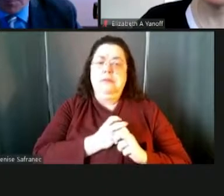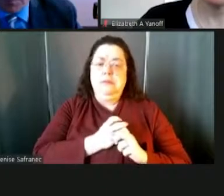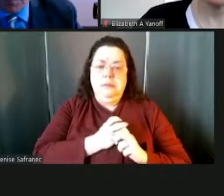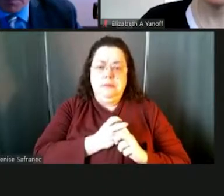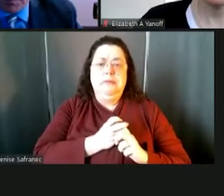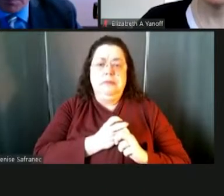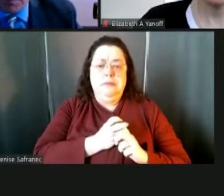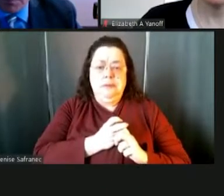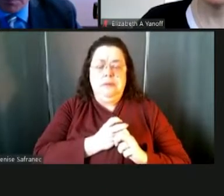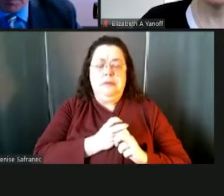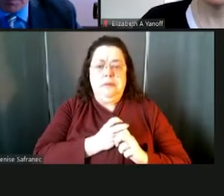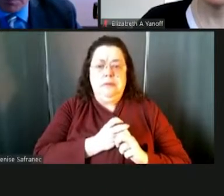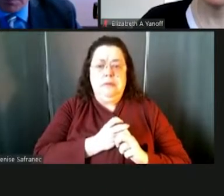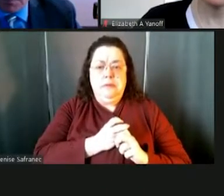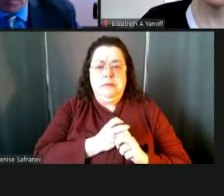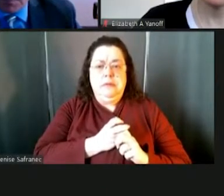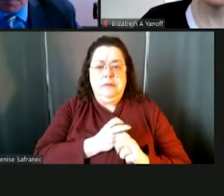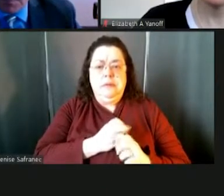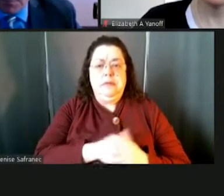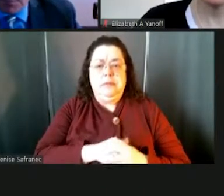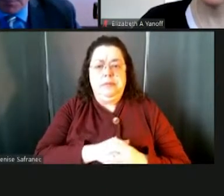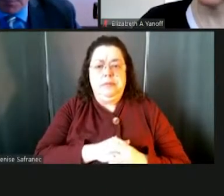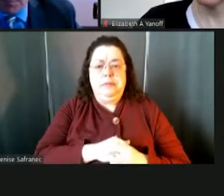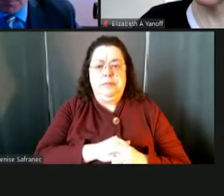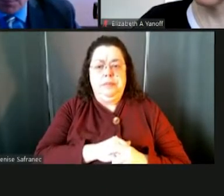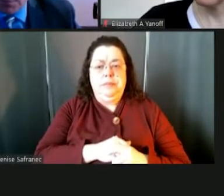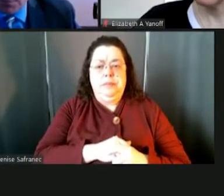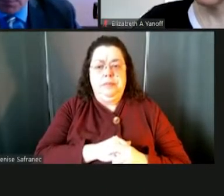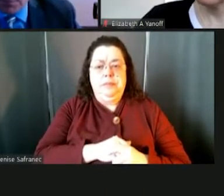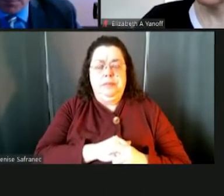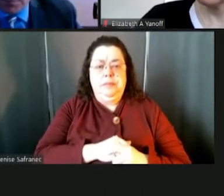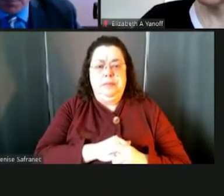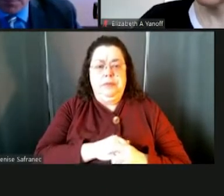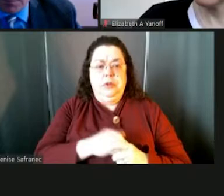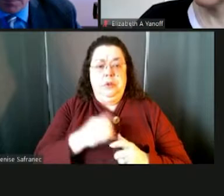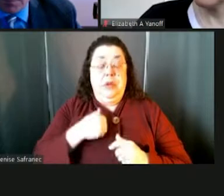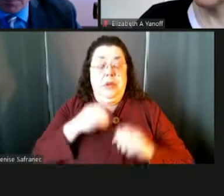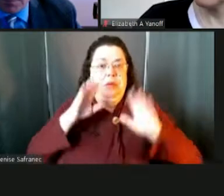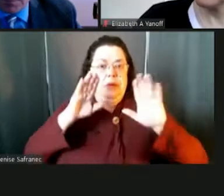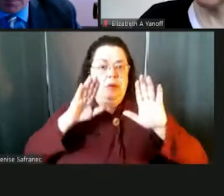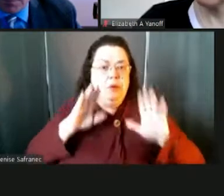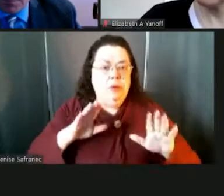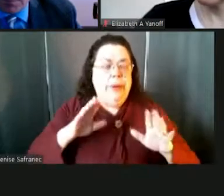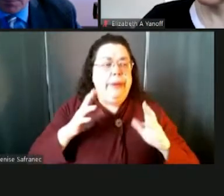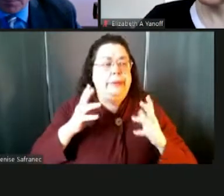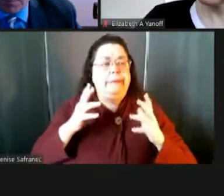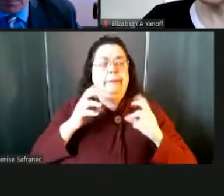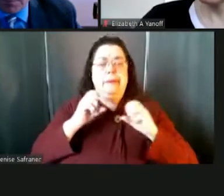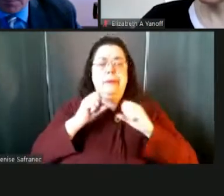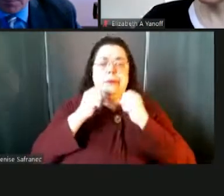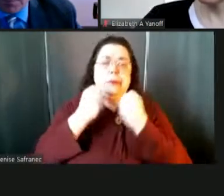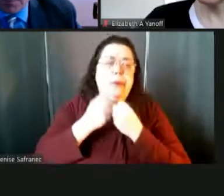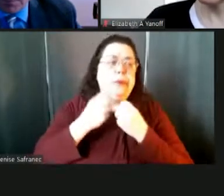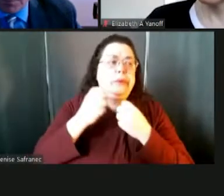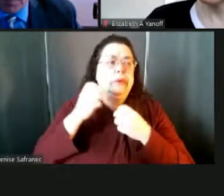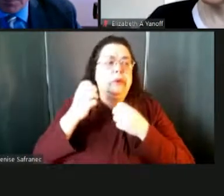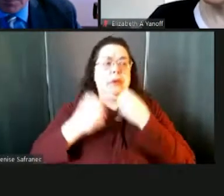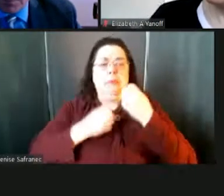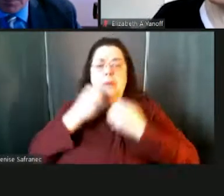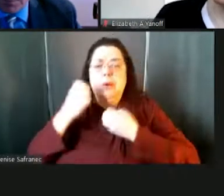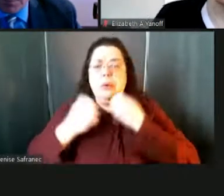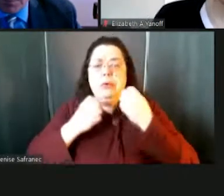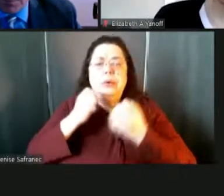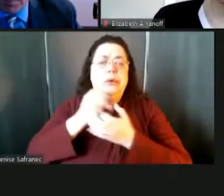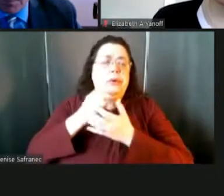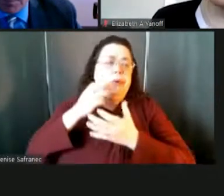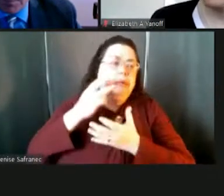You know, we have, we have a great social emotional staff here, administrators, we have social workers, we have